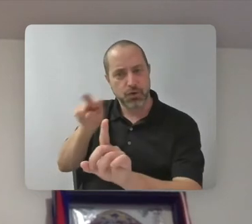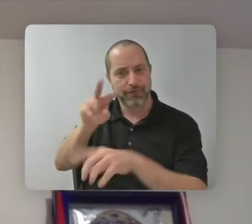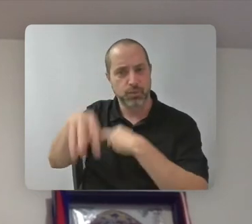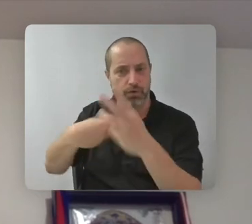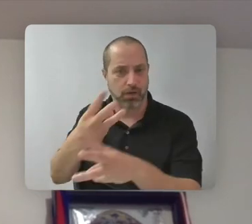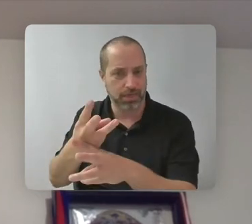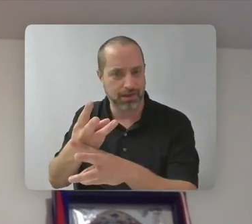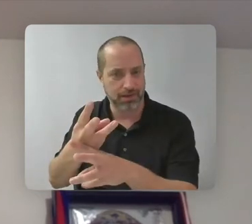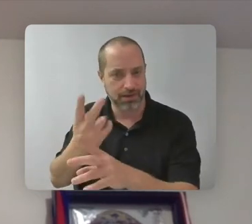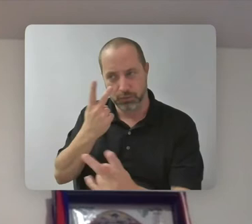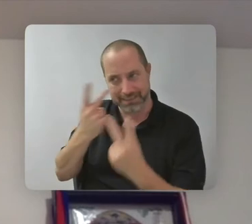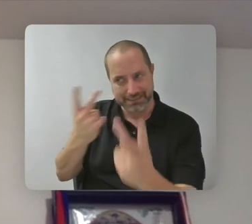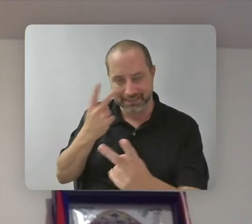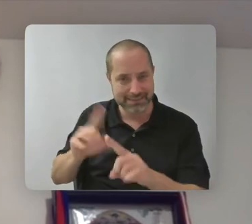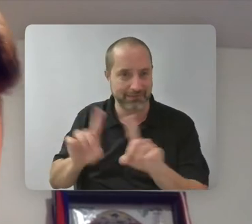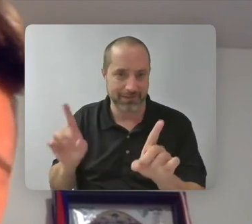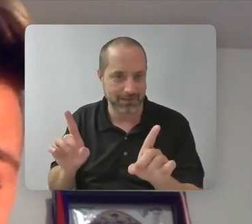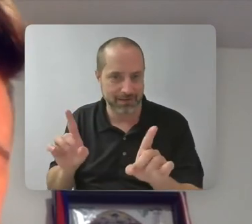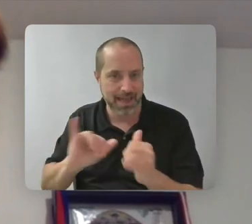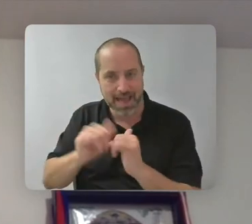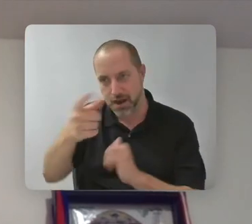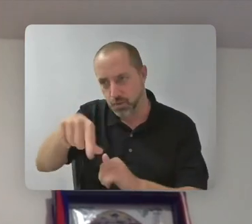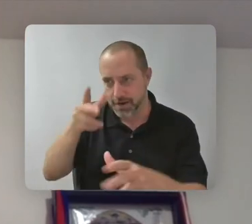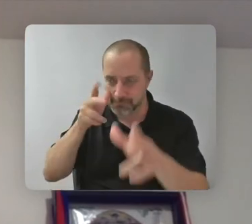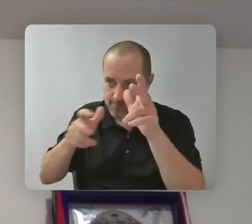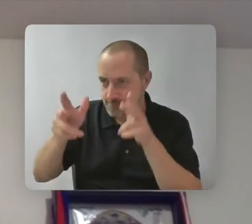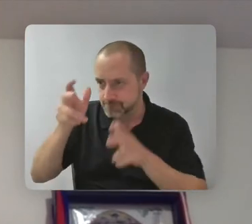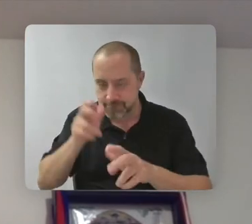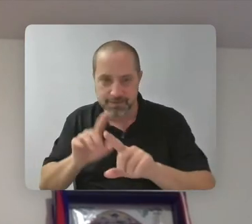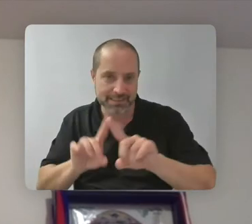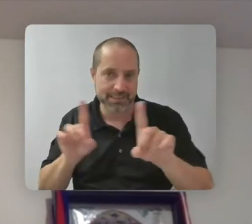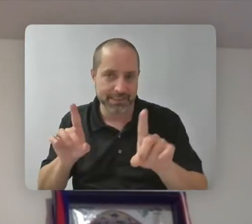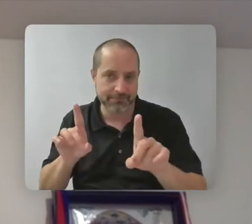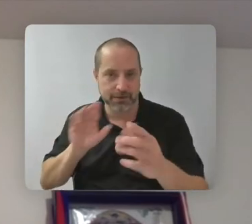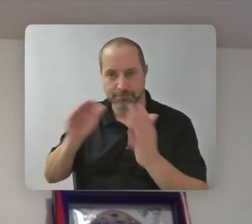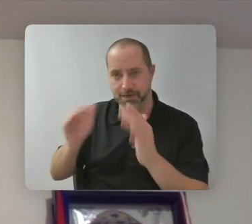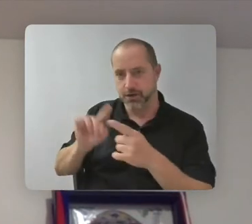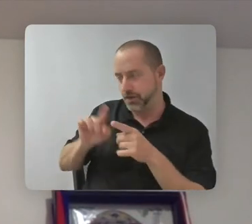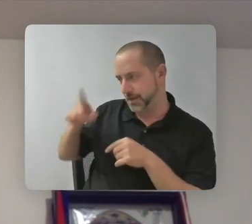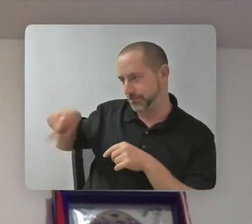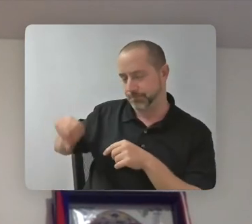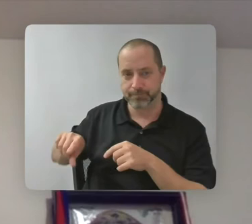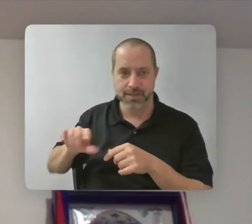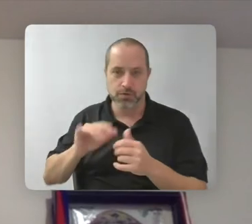and how we kind of deal with things in, in our life. And I think that there is